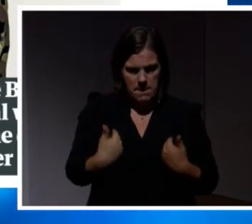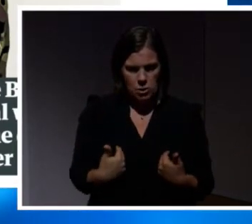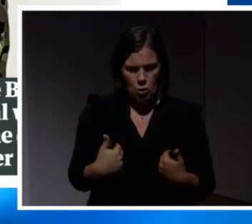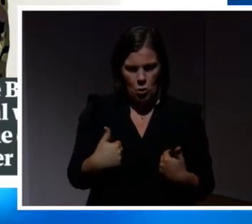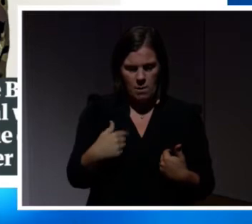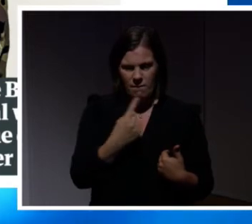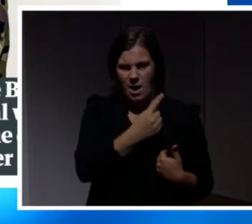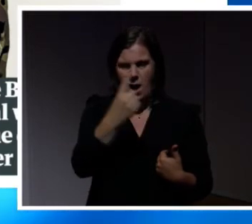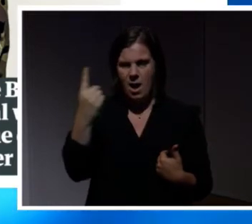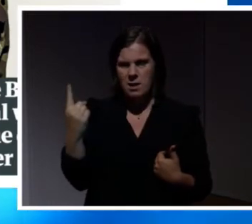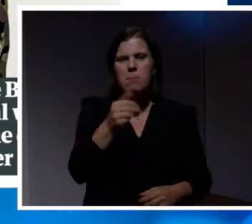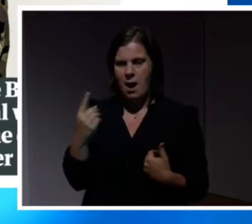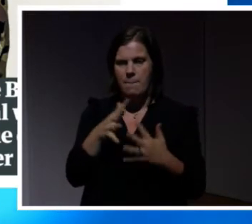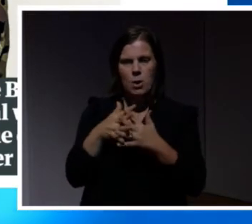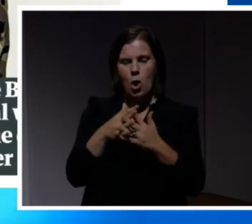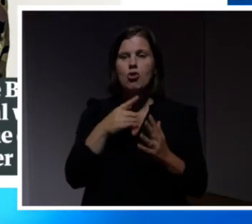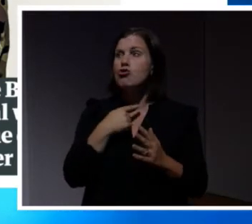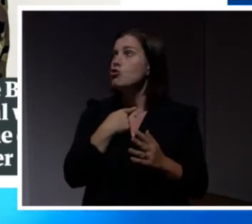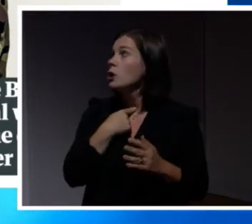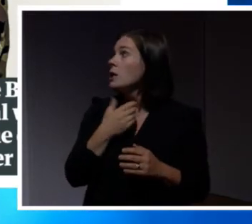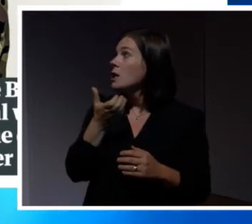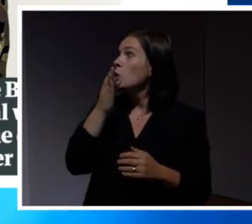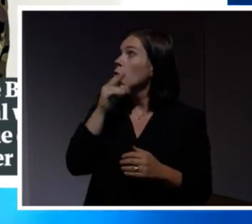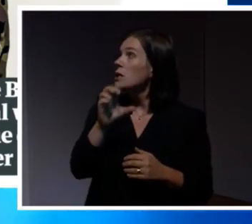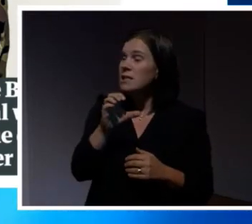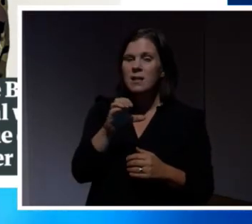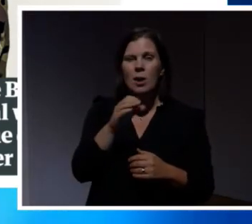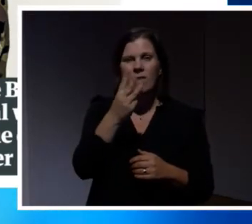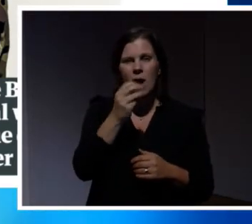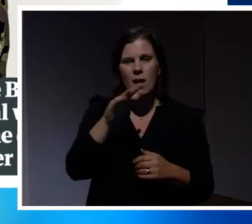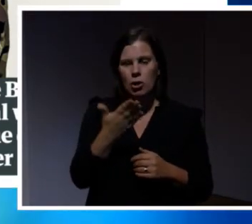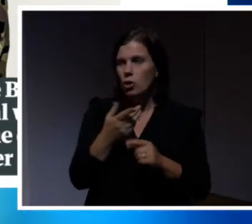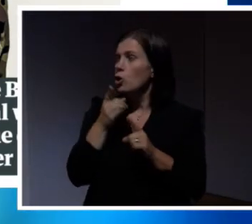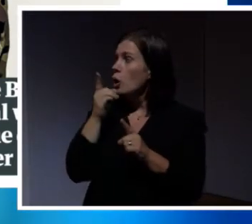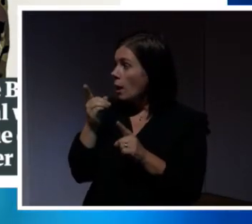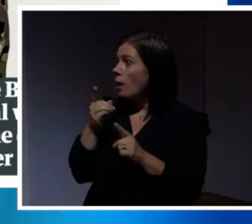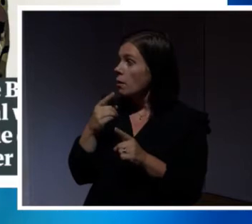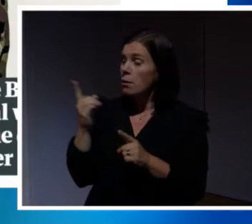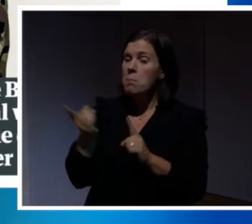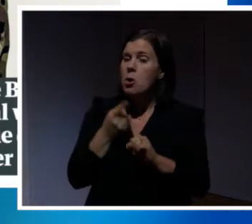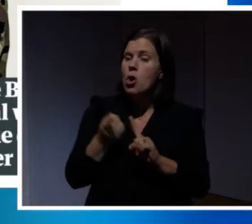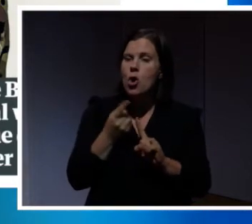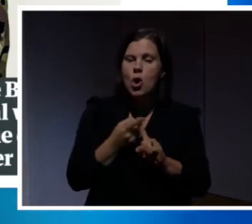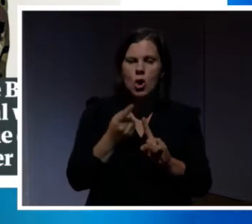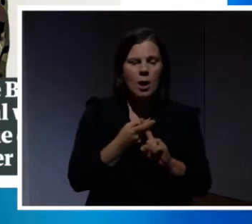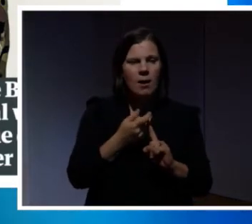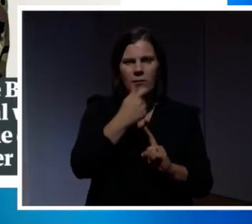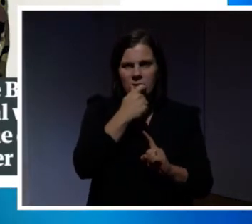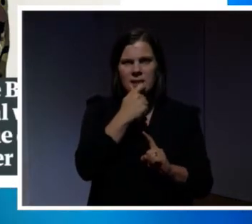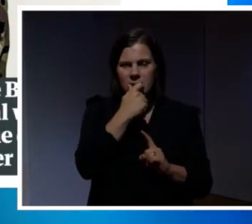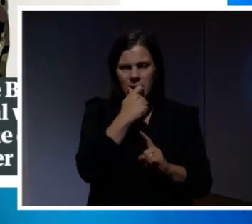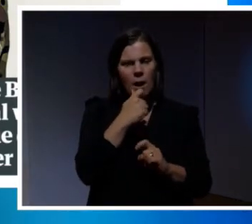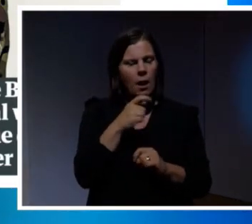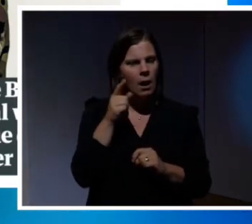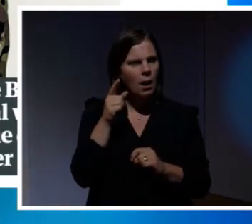every American voter. And this guy, Chris Wiley, he agreed with him. He worked for Cambridge Analytica for a while. Then he started being a whistleblower and